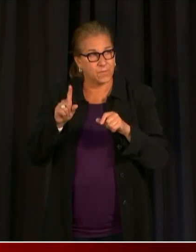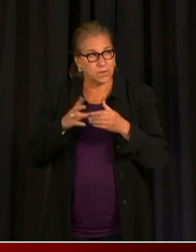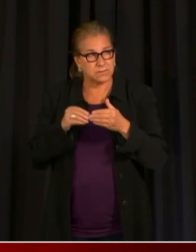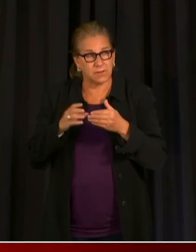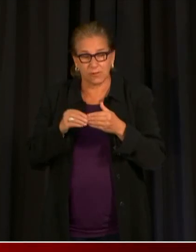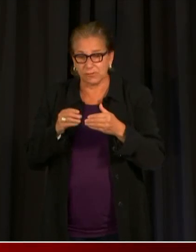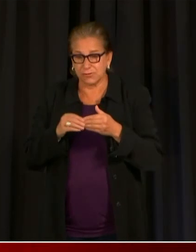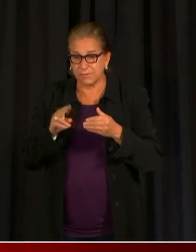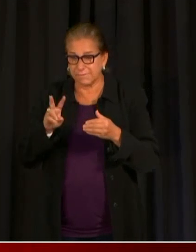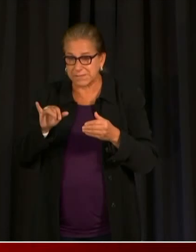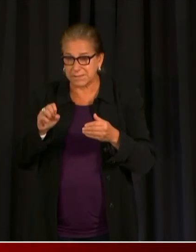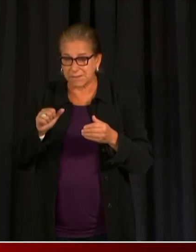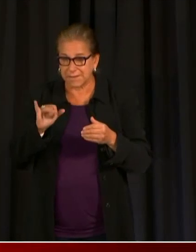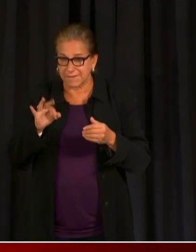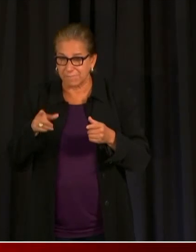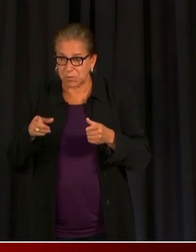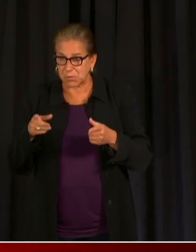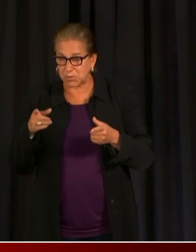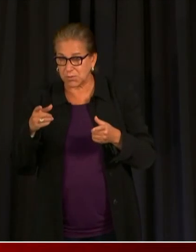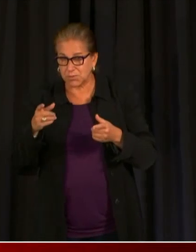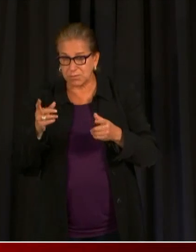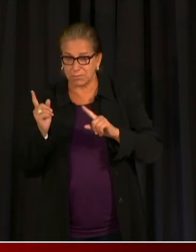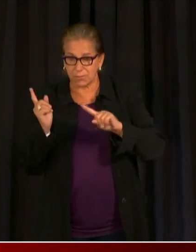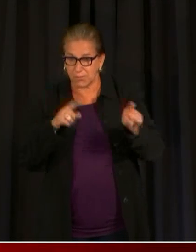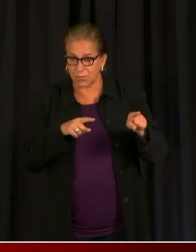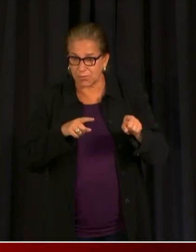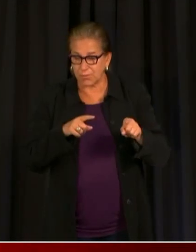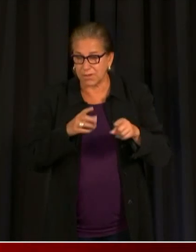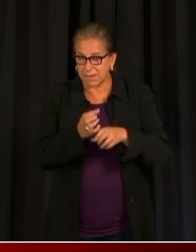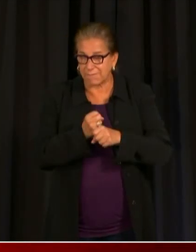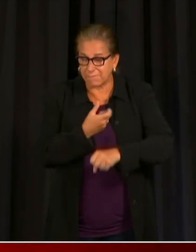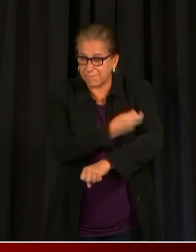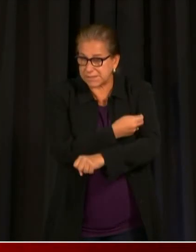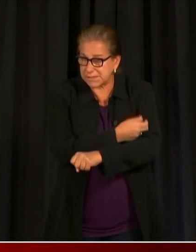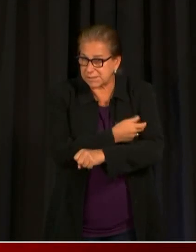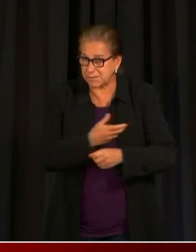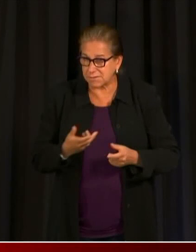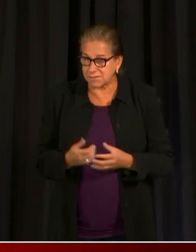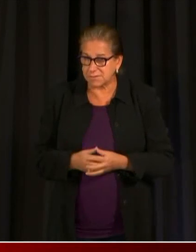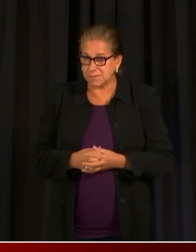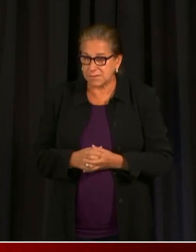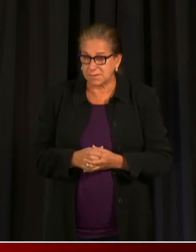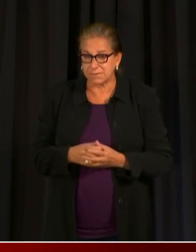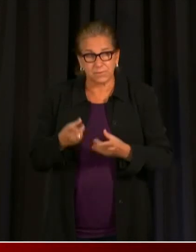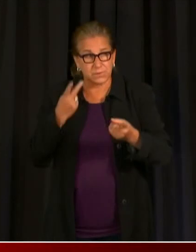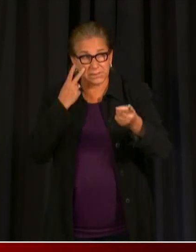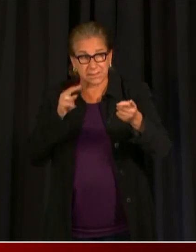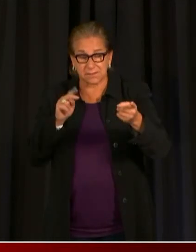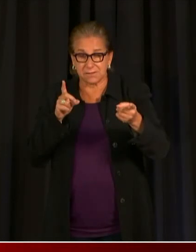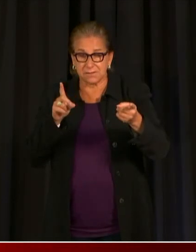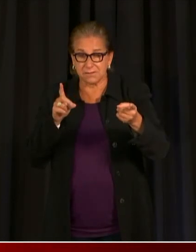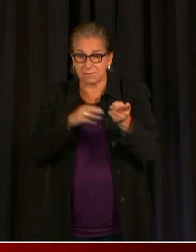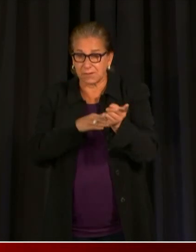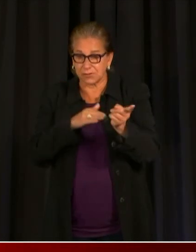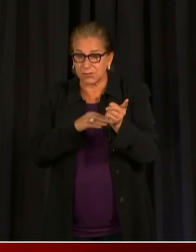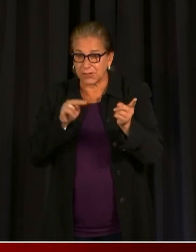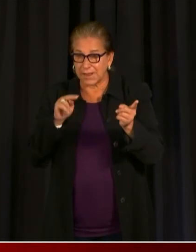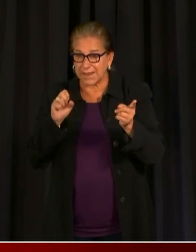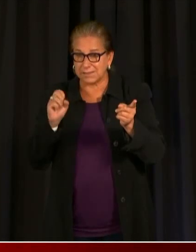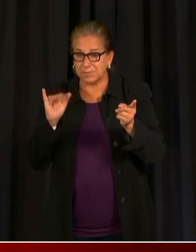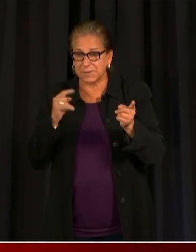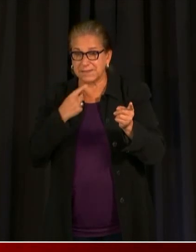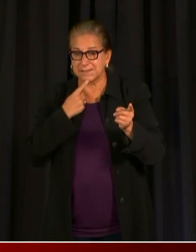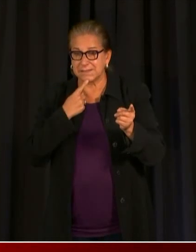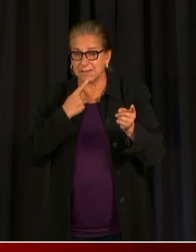also highlight sites for vaccination. You heard Dr. Nesbitt well that we still